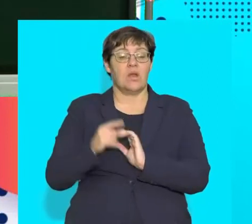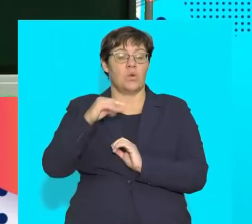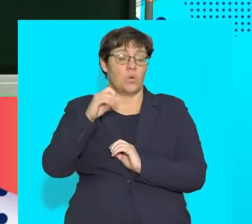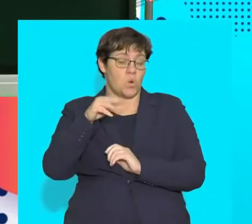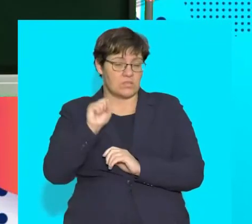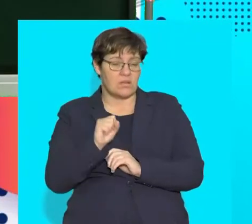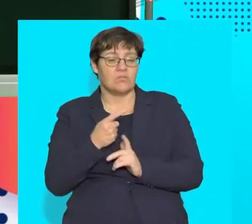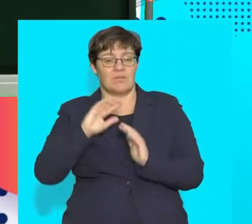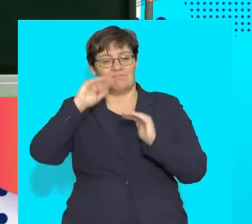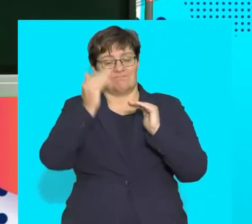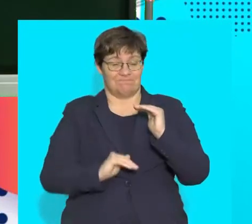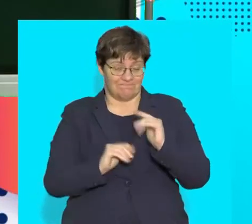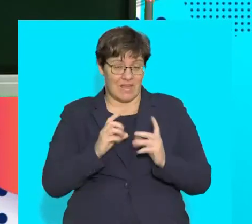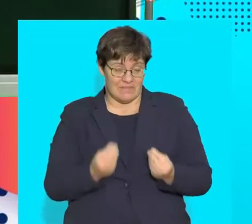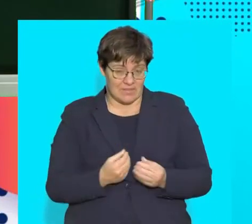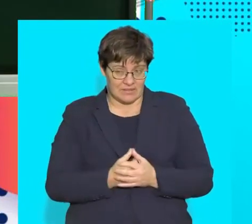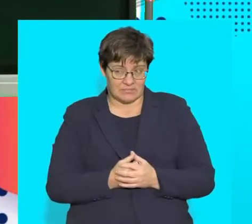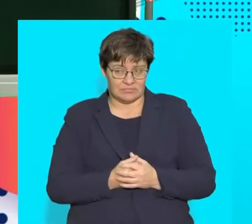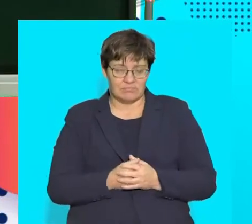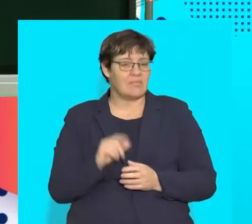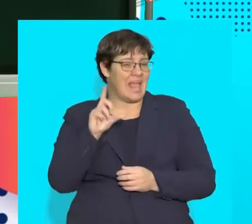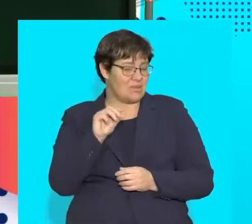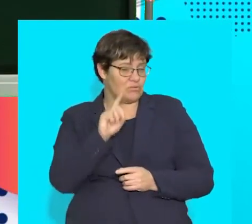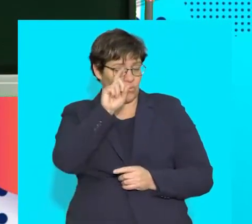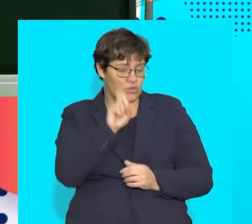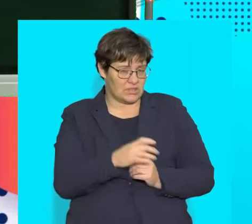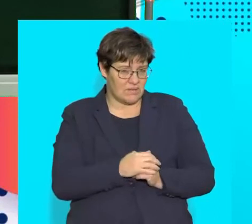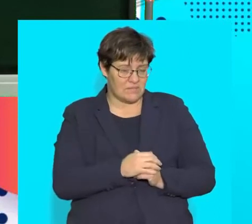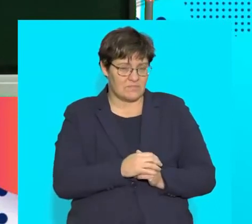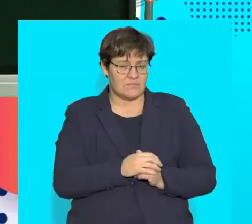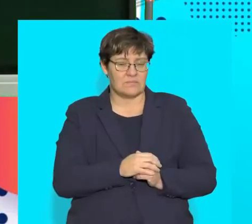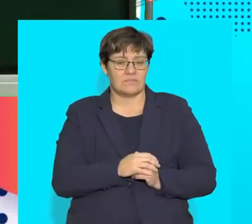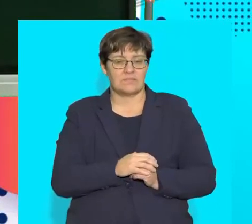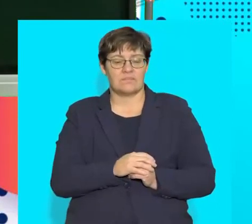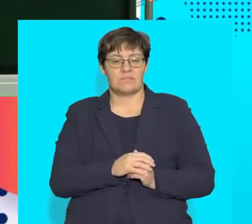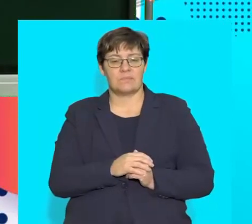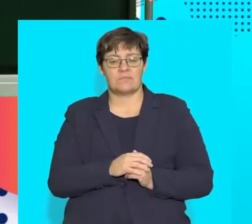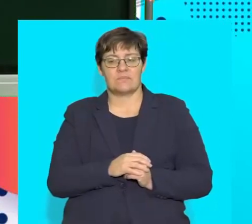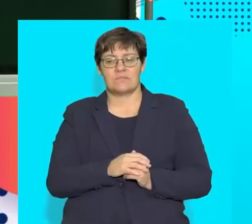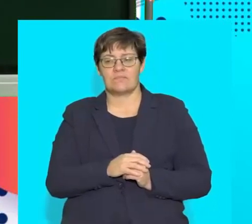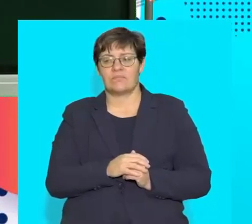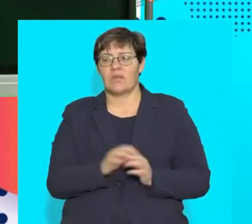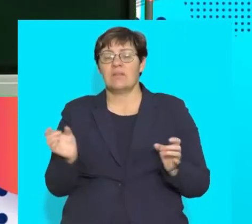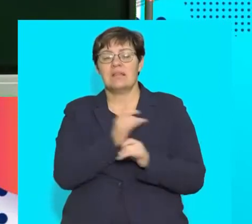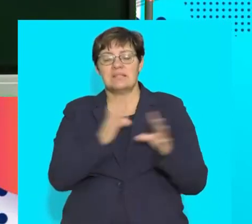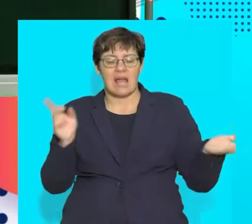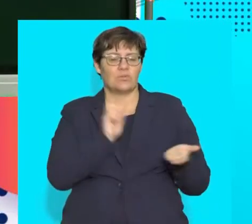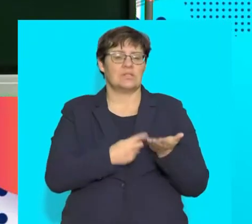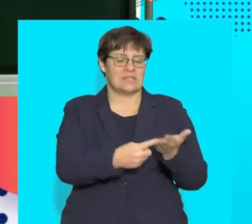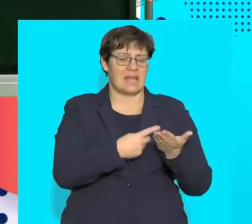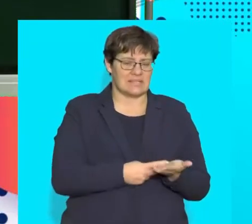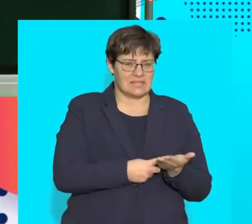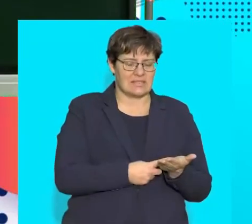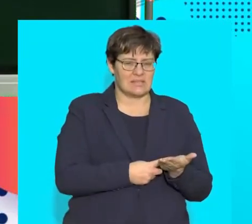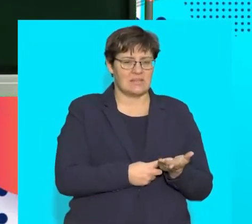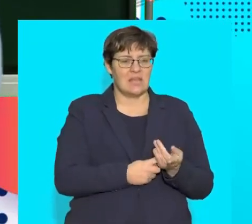therefore reducing the blood glucose level. So, that was an interesting question. Let's get back into right at the start when